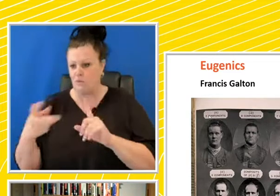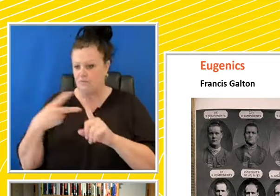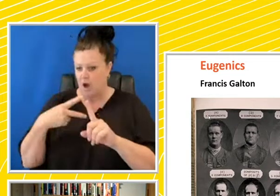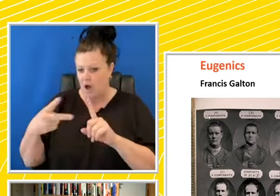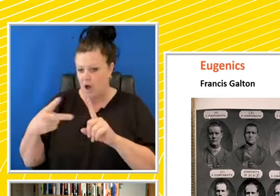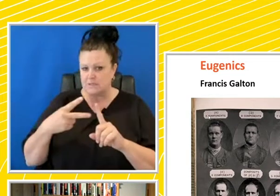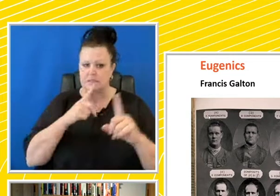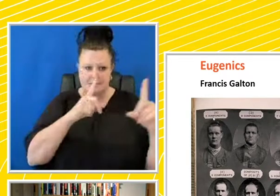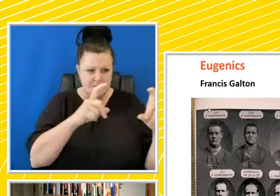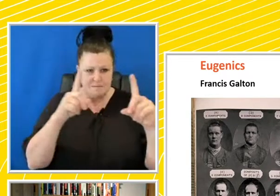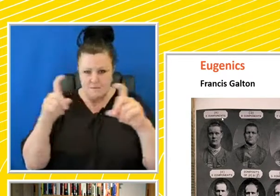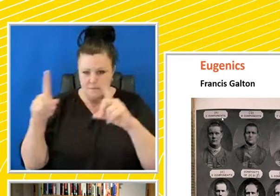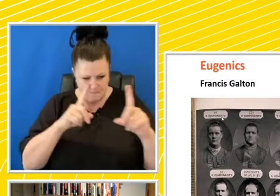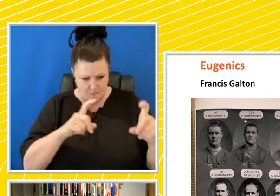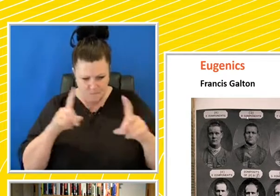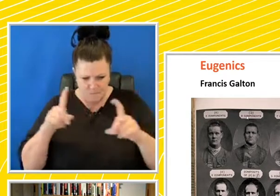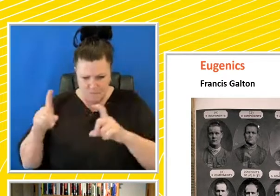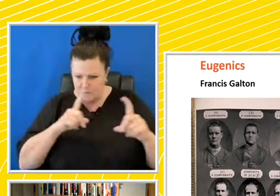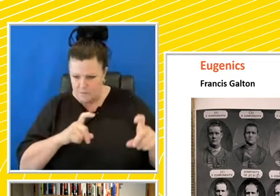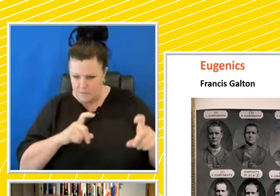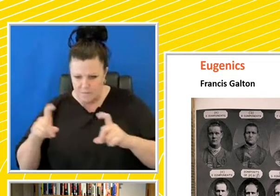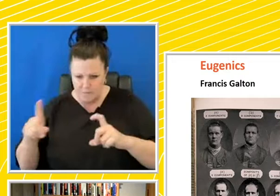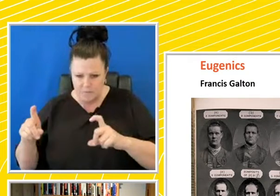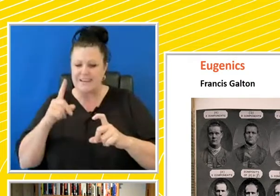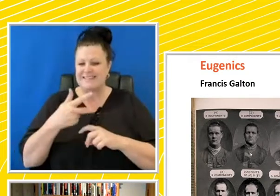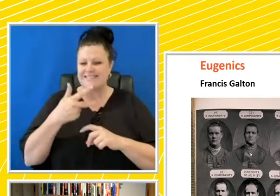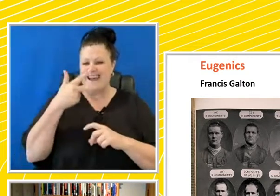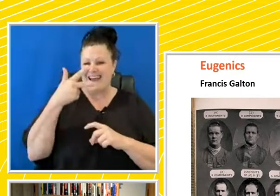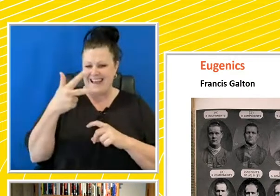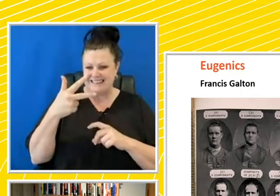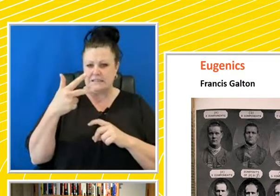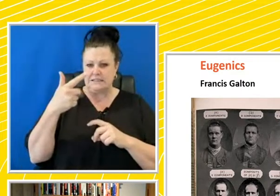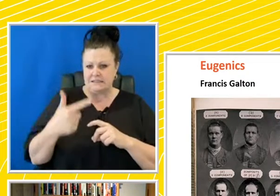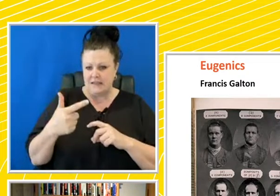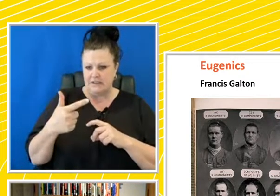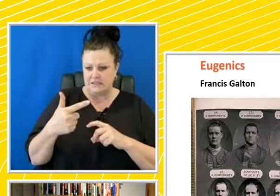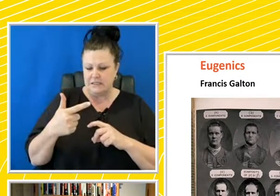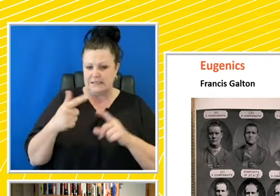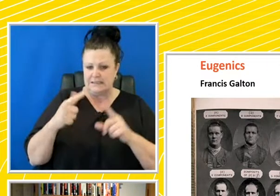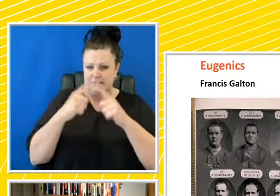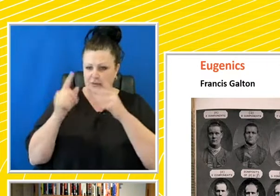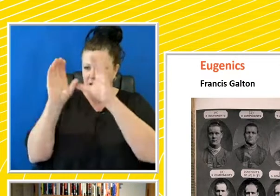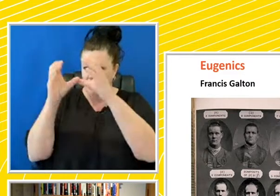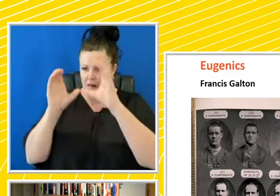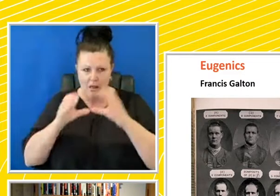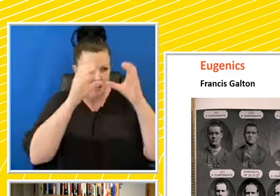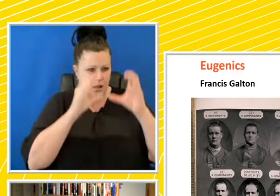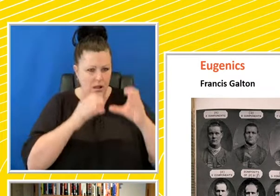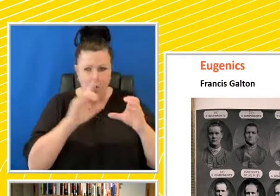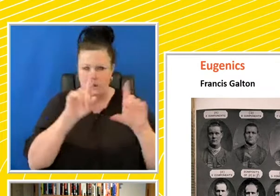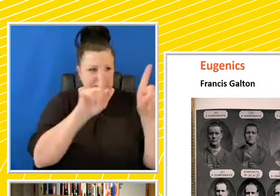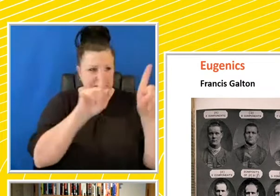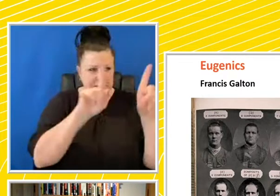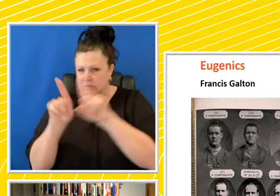And he's broken it down. He argues about three components, eight components, seven components. So he's looking at commonalities of features of,